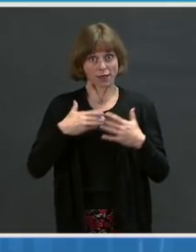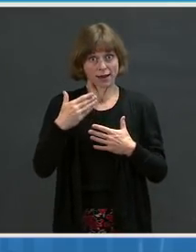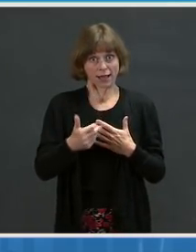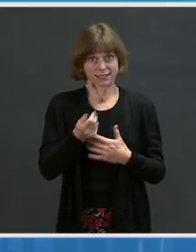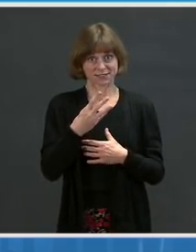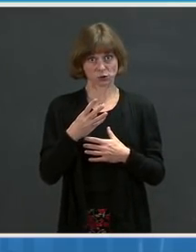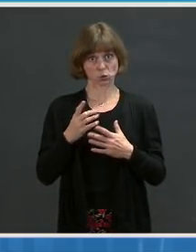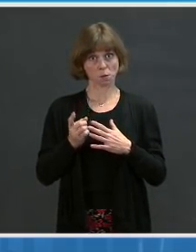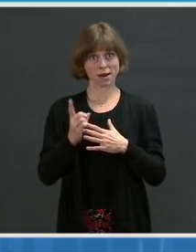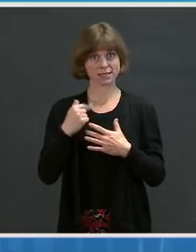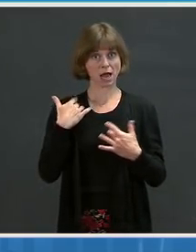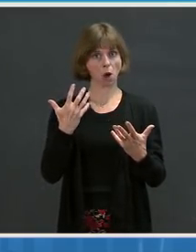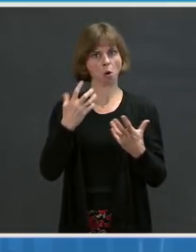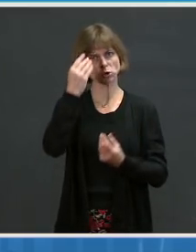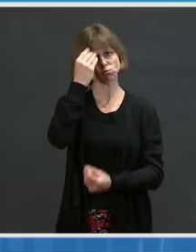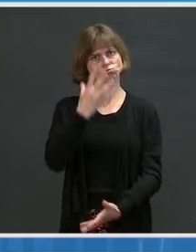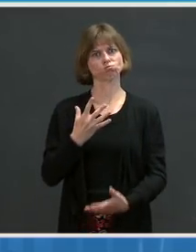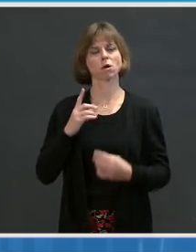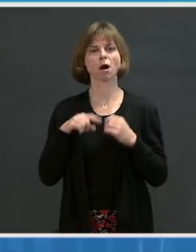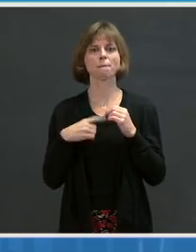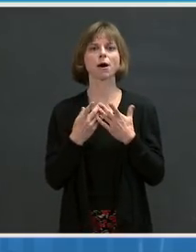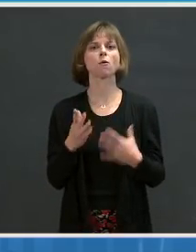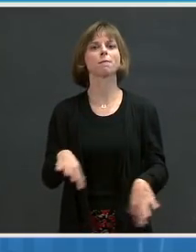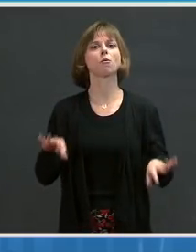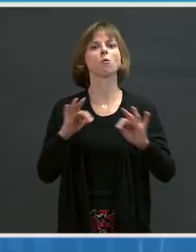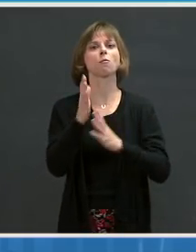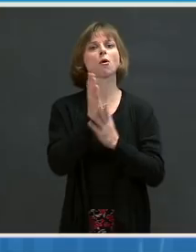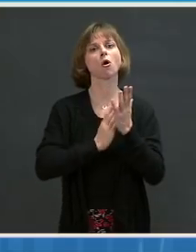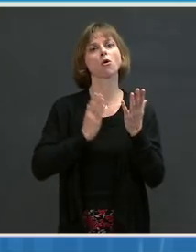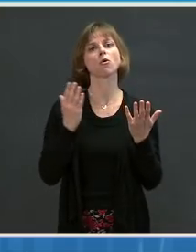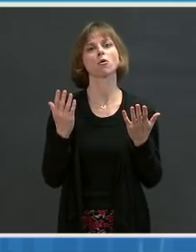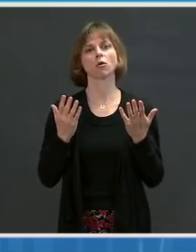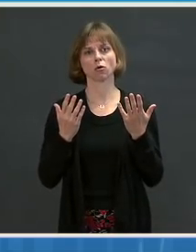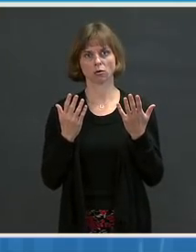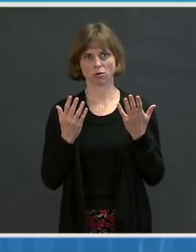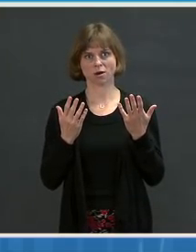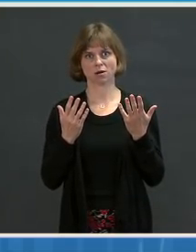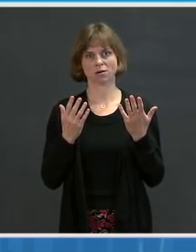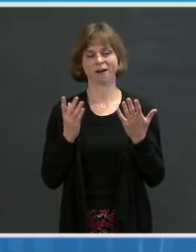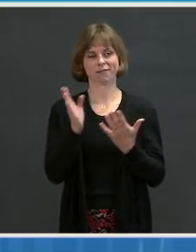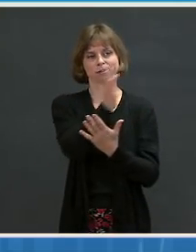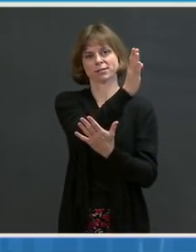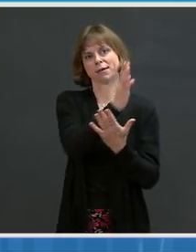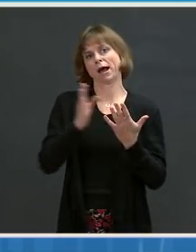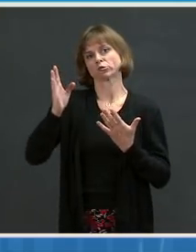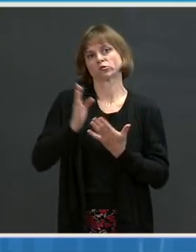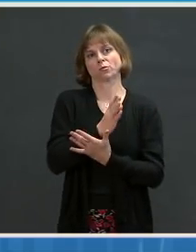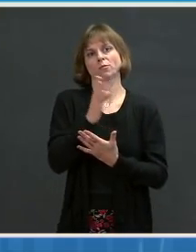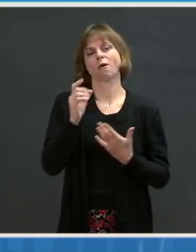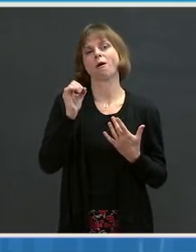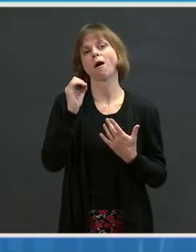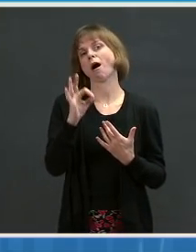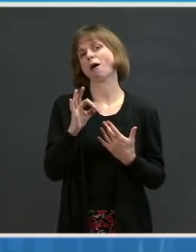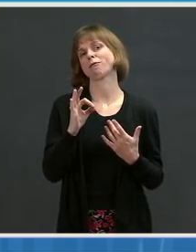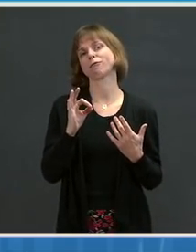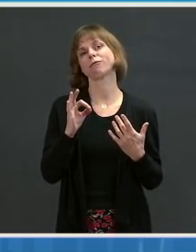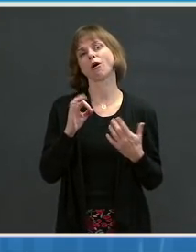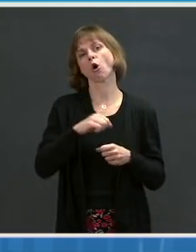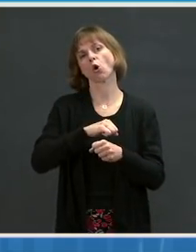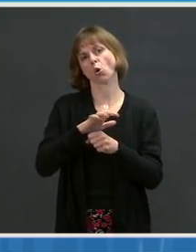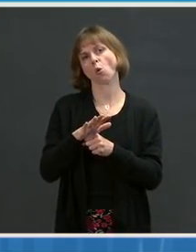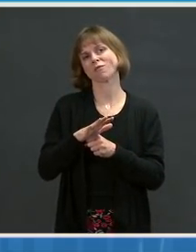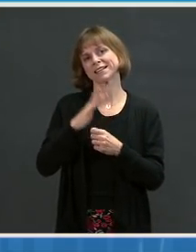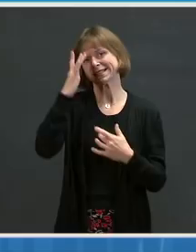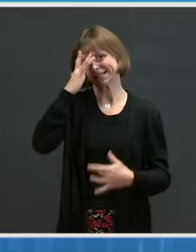just update you on an important component of the spectrum of COVID-19 disease.